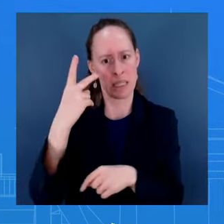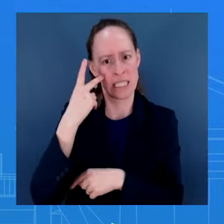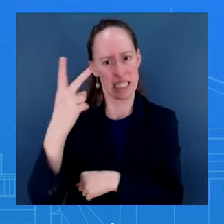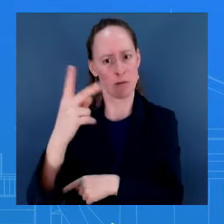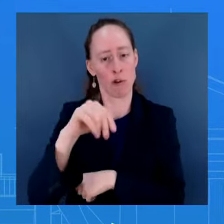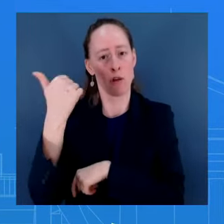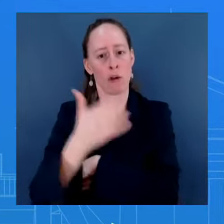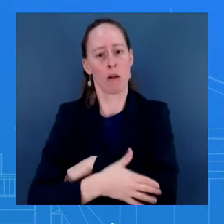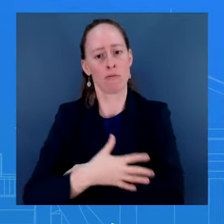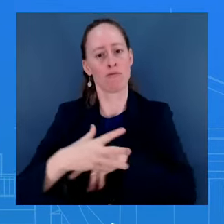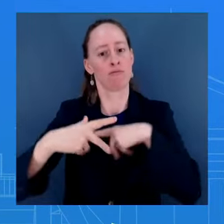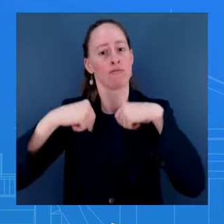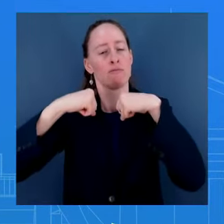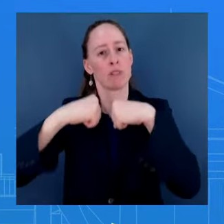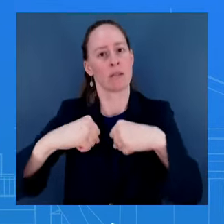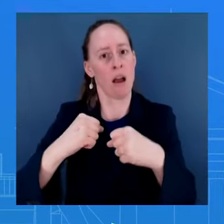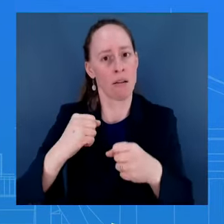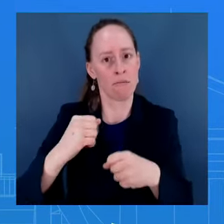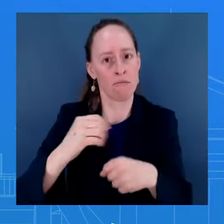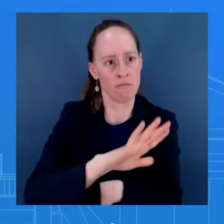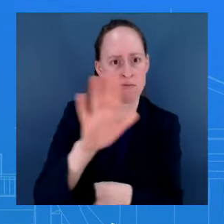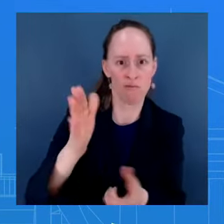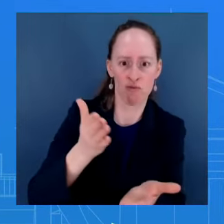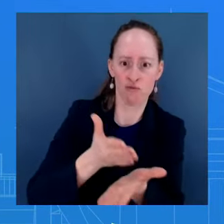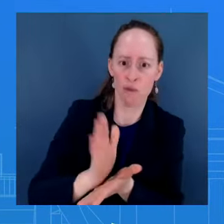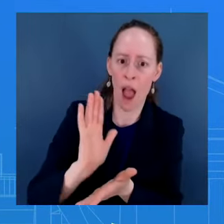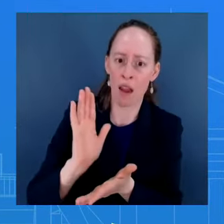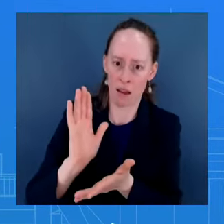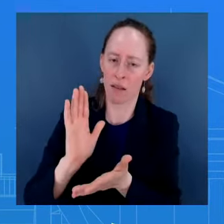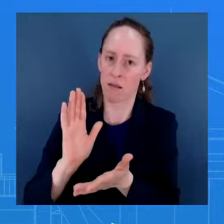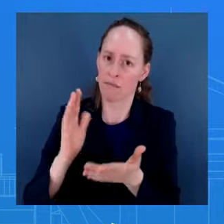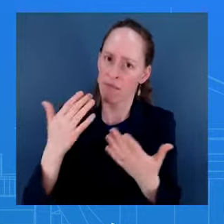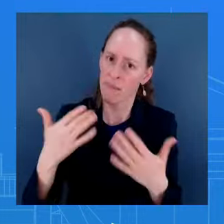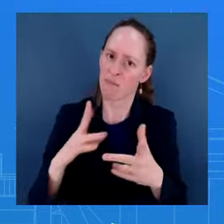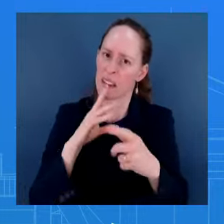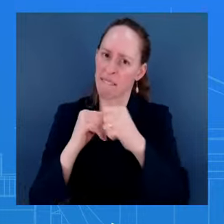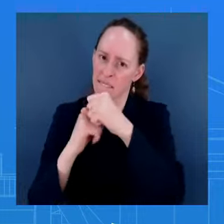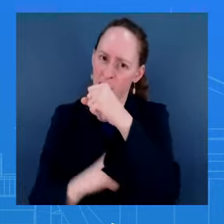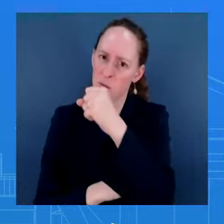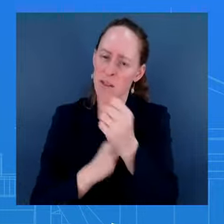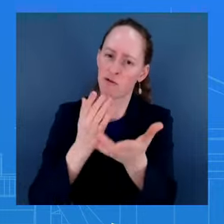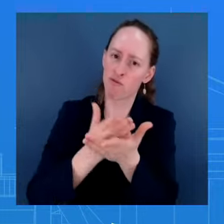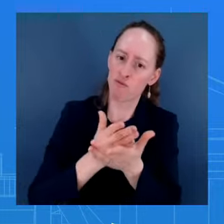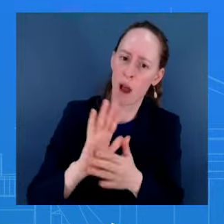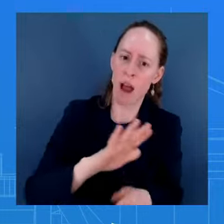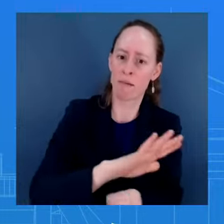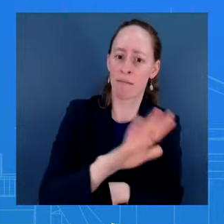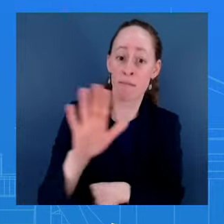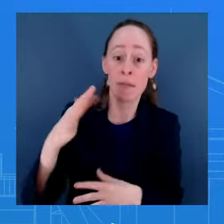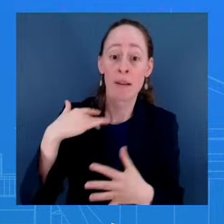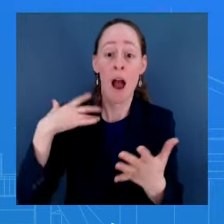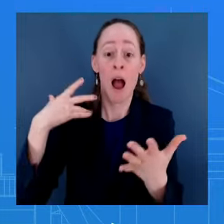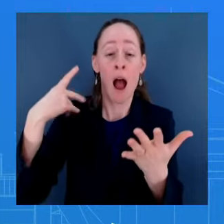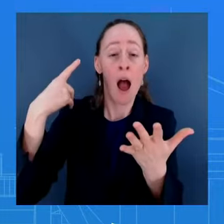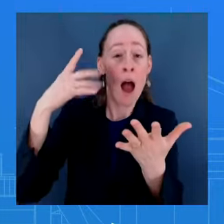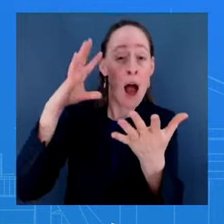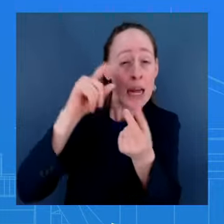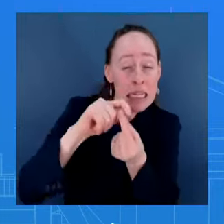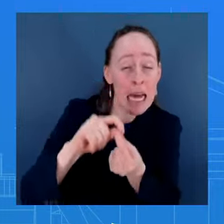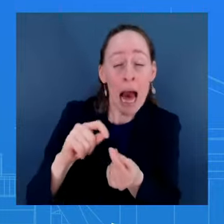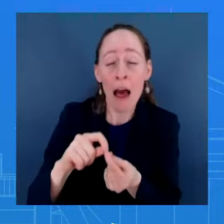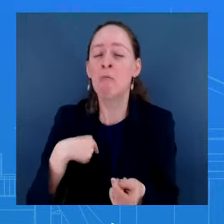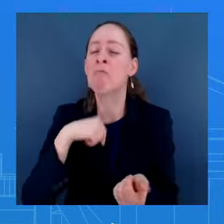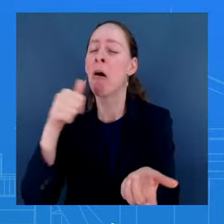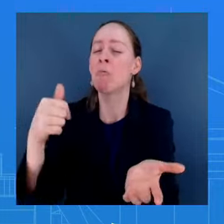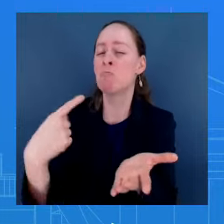rights, fundamental rights that women should have. But I'm not going to get into the specifics of the bill. Go ahead, Karen. Ms. Green, can you give us some insight into the President's State of the